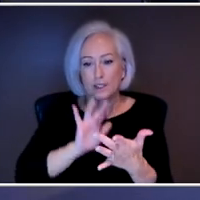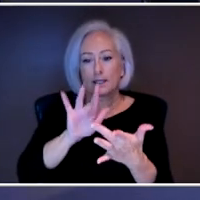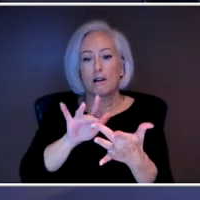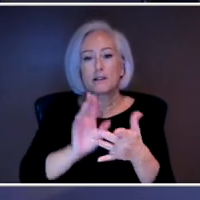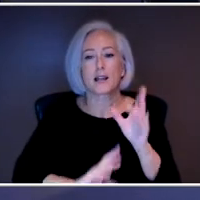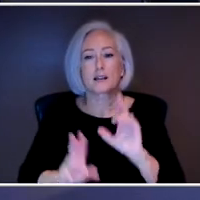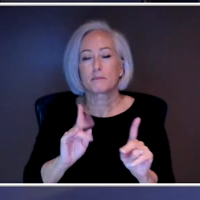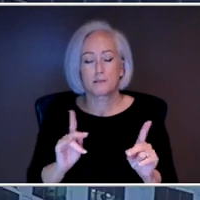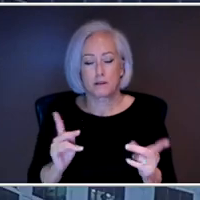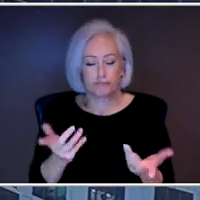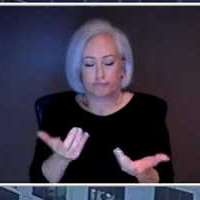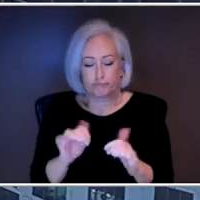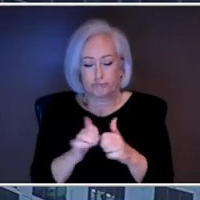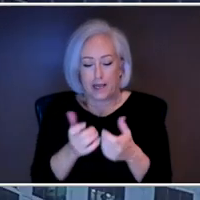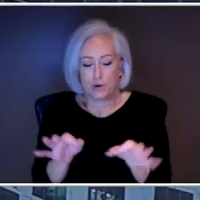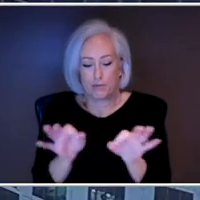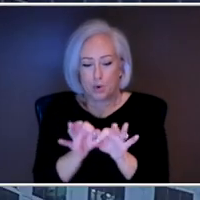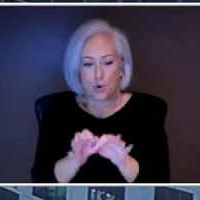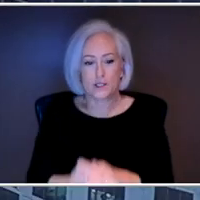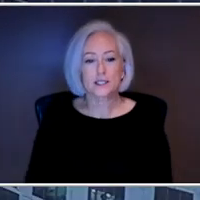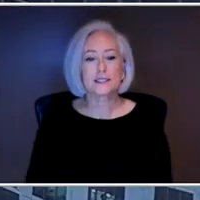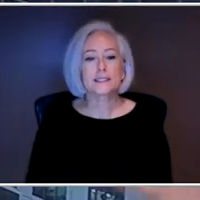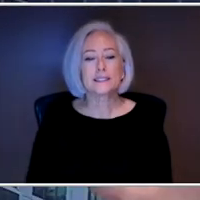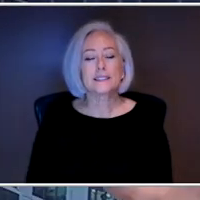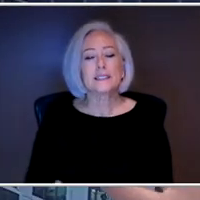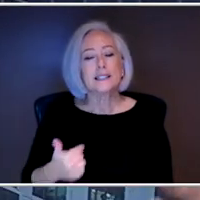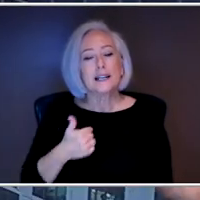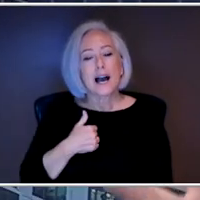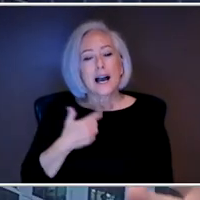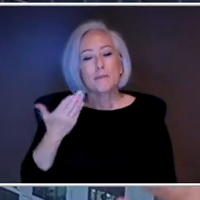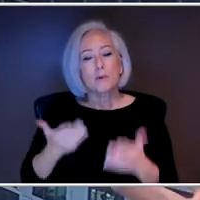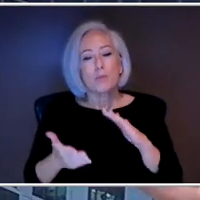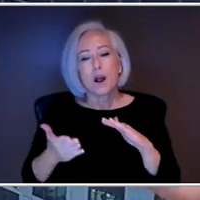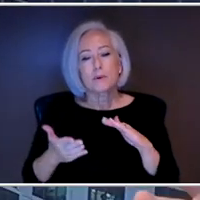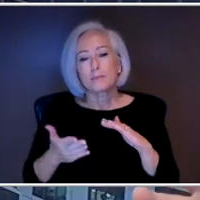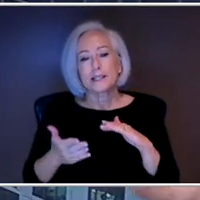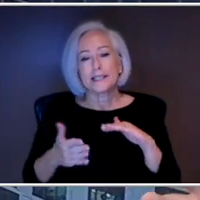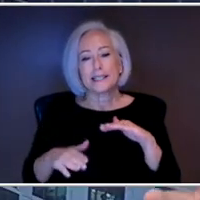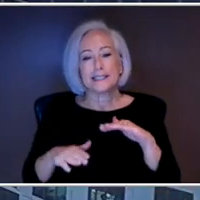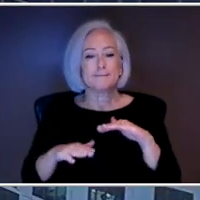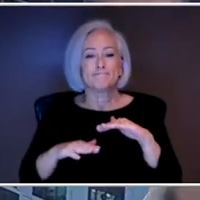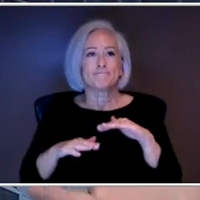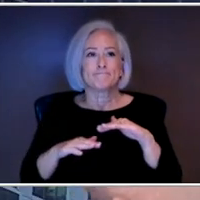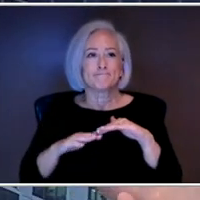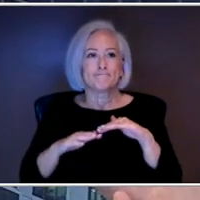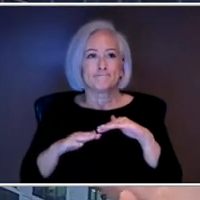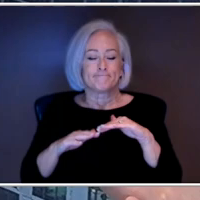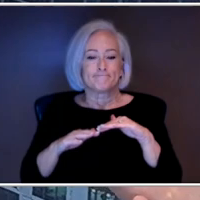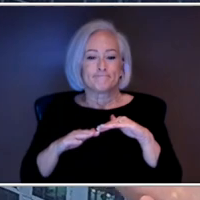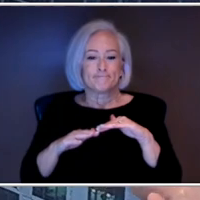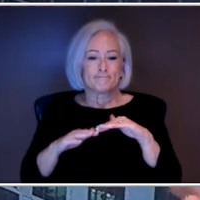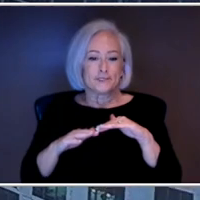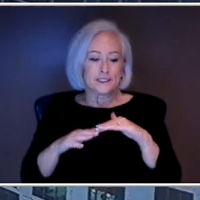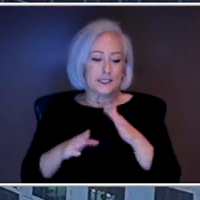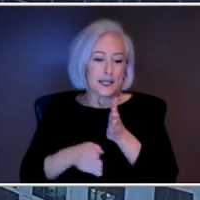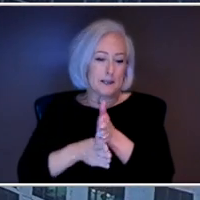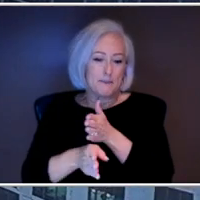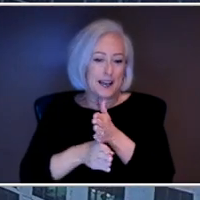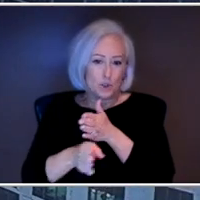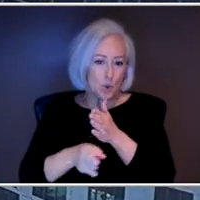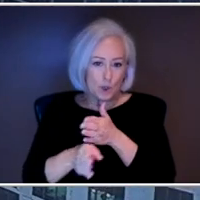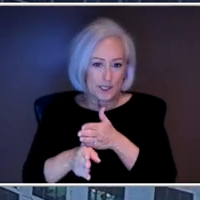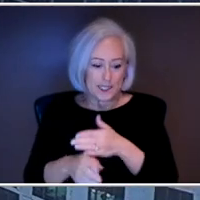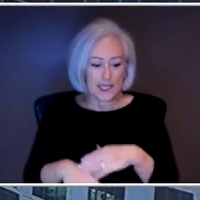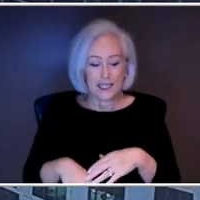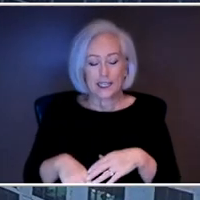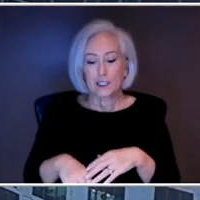I mean, I'm probably in the minority. When I think about suicide and suicide treatment, it's a multimodal approach. And so I don't want people to think